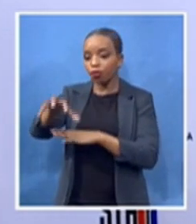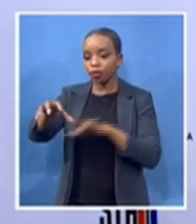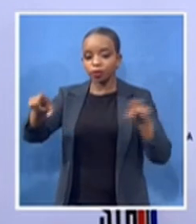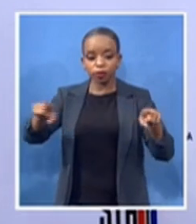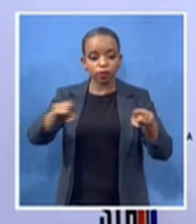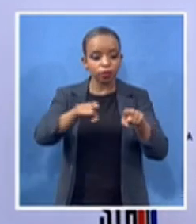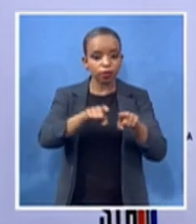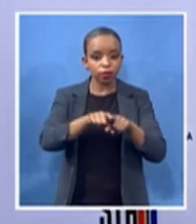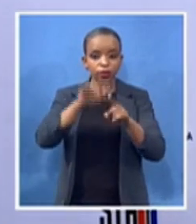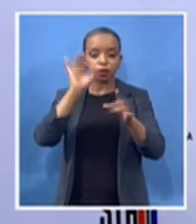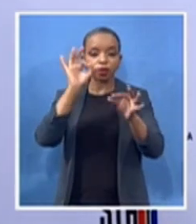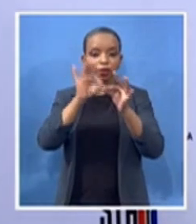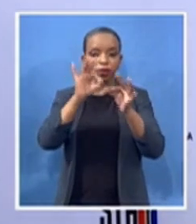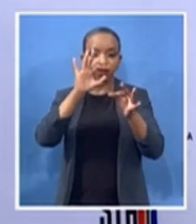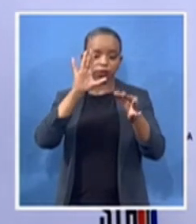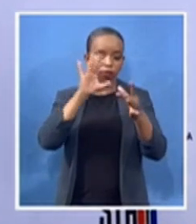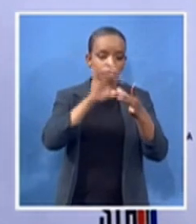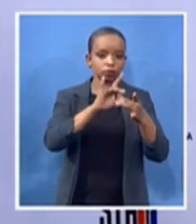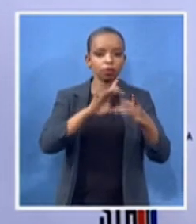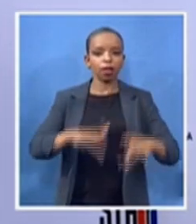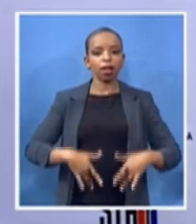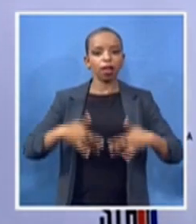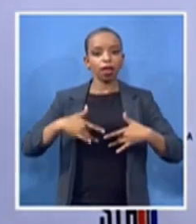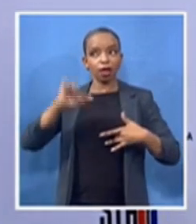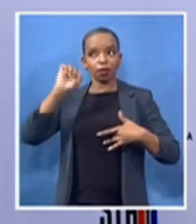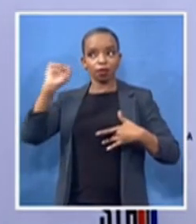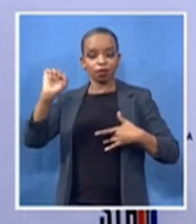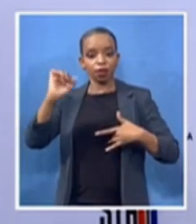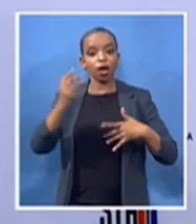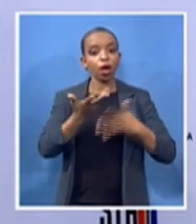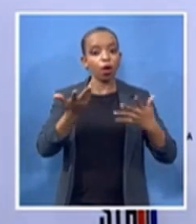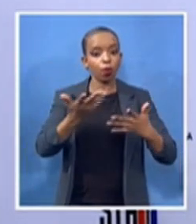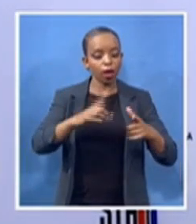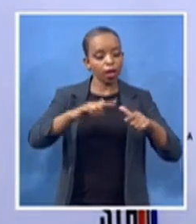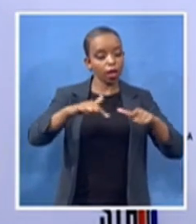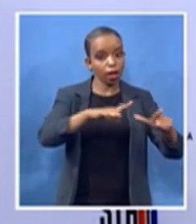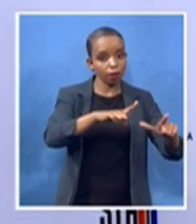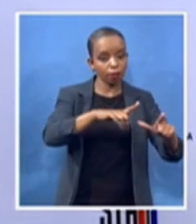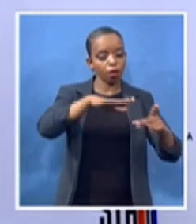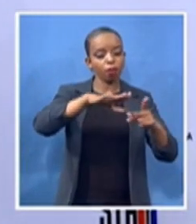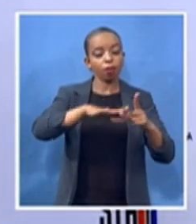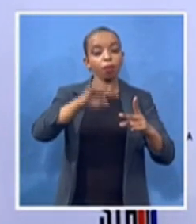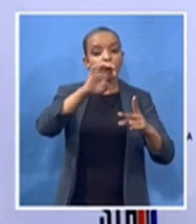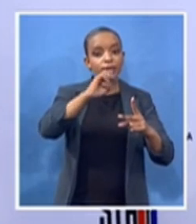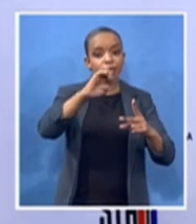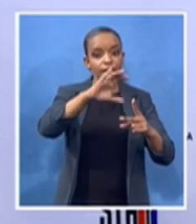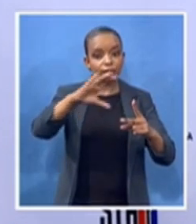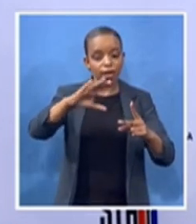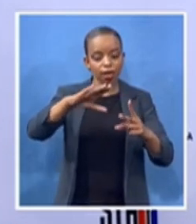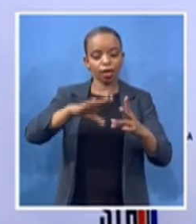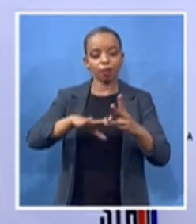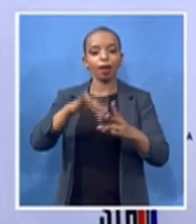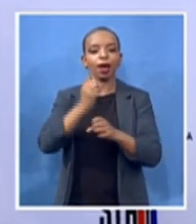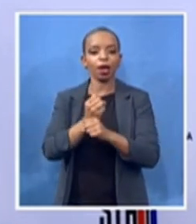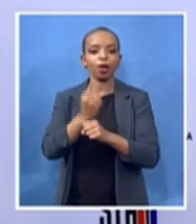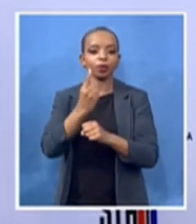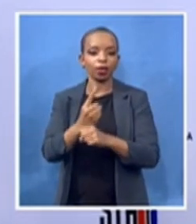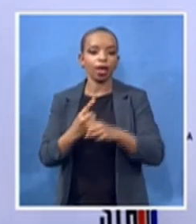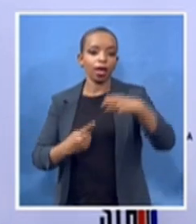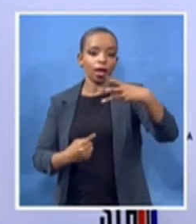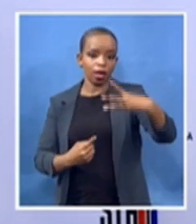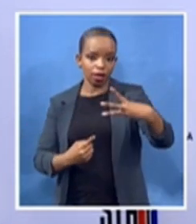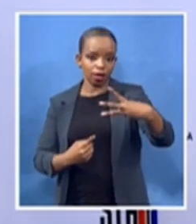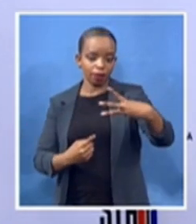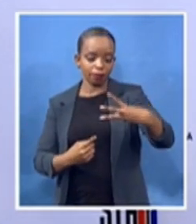the eastern cape and haute we'll also have a human rights march where we will be fighting aggressively